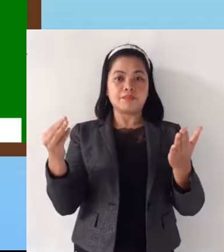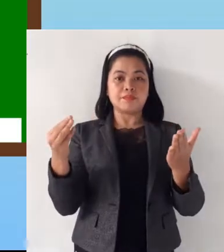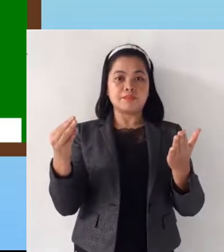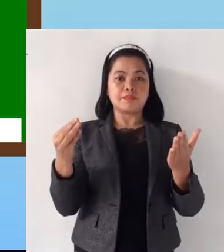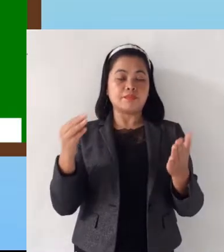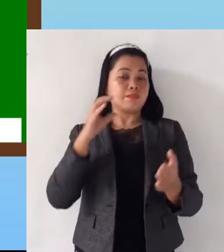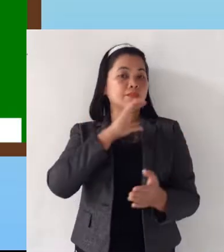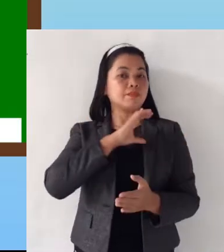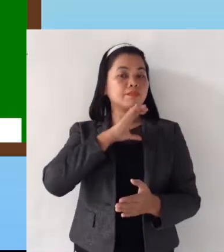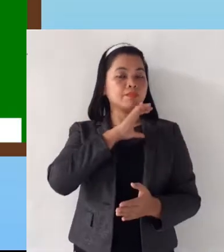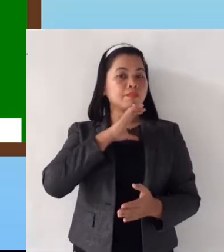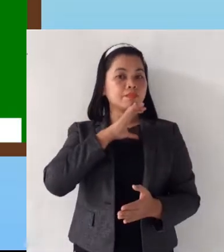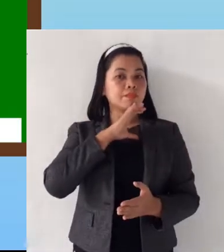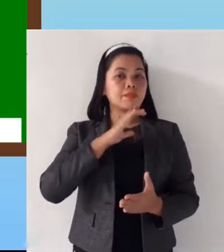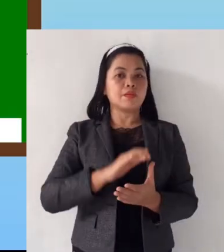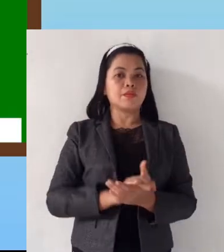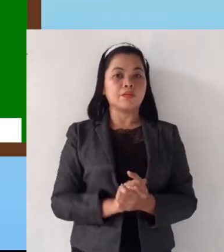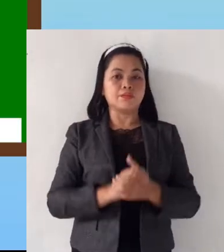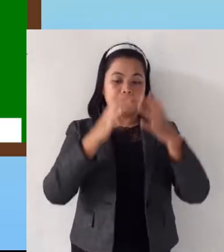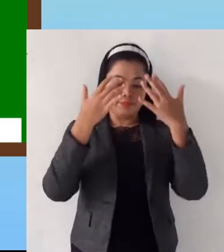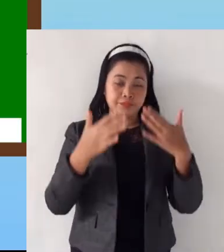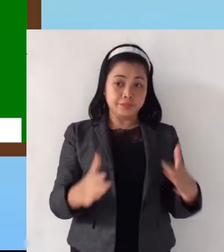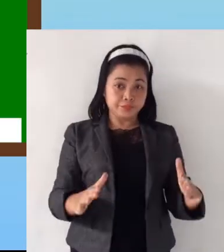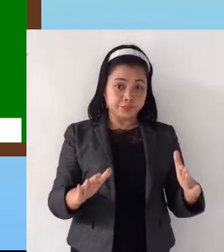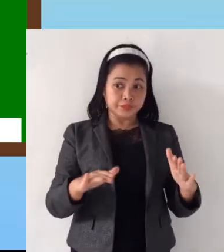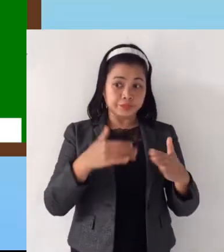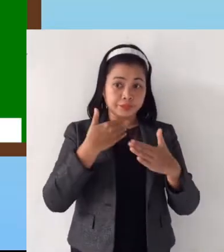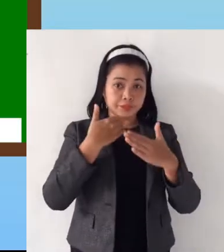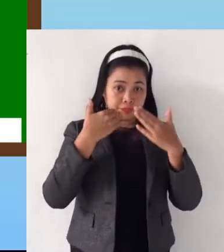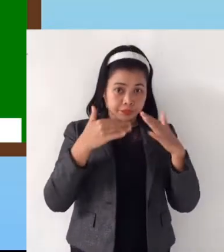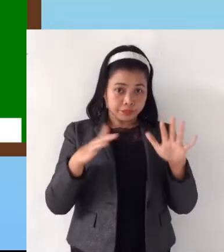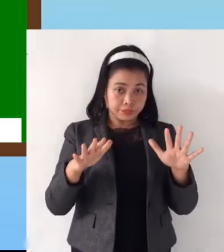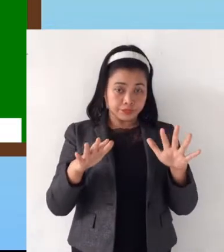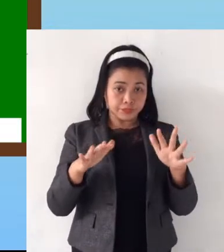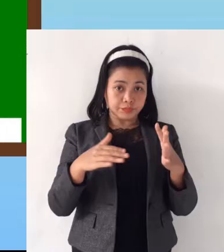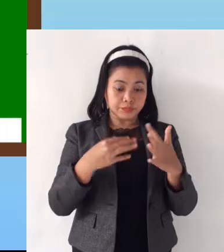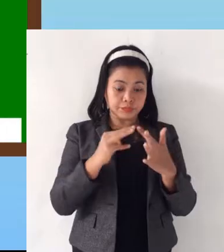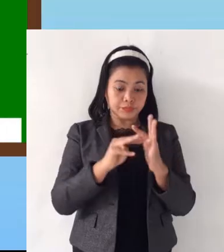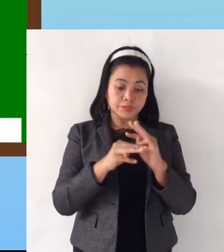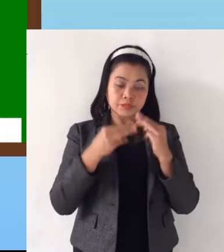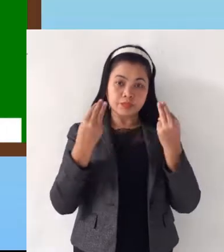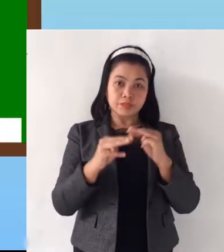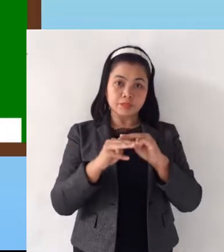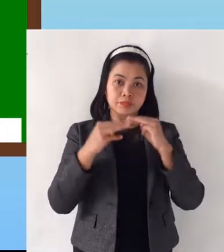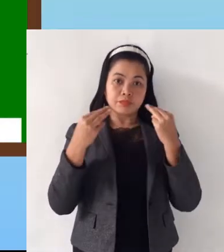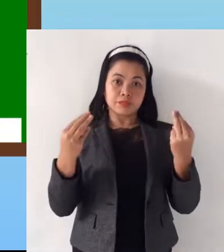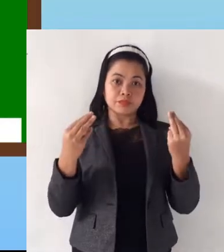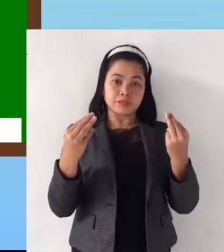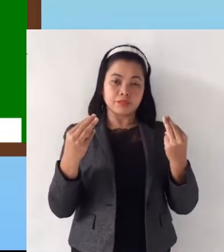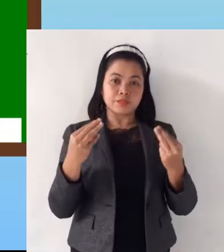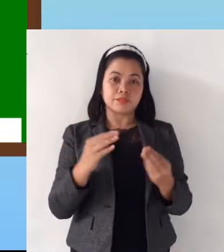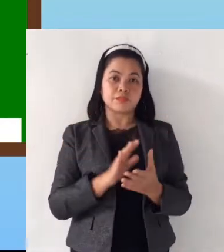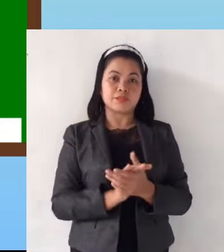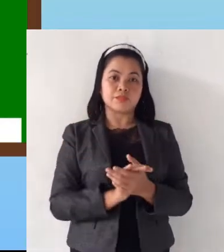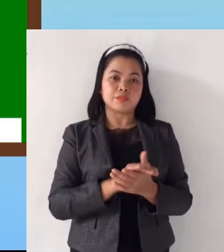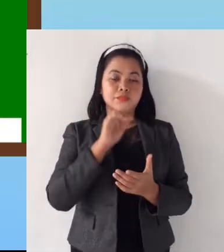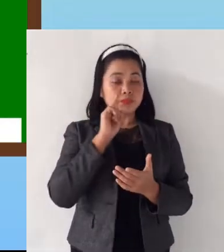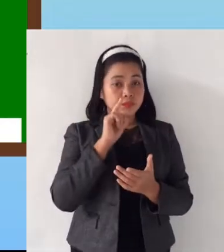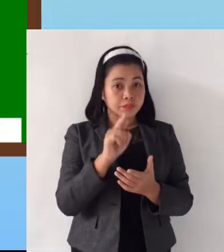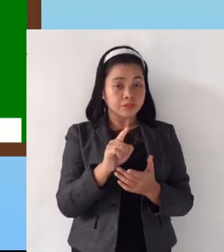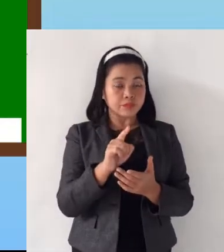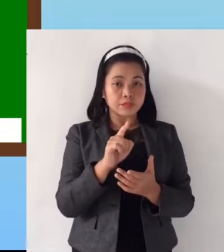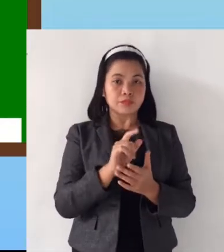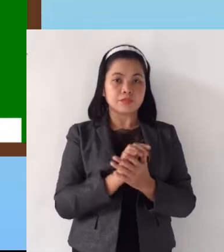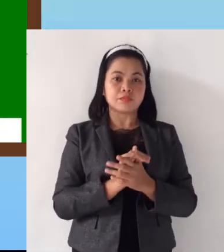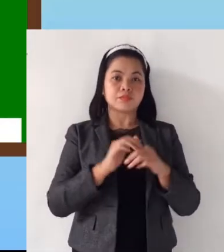characteristics. After going through this module, you are also expected to be able to